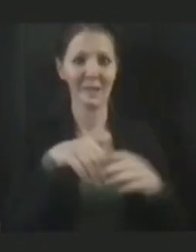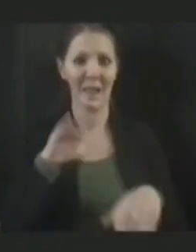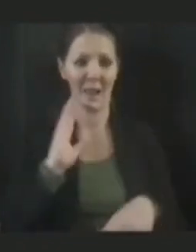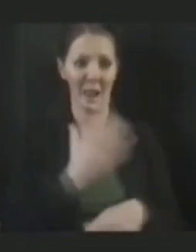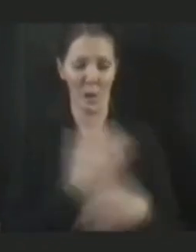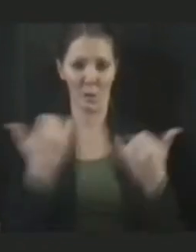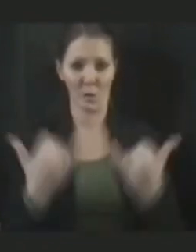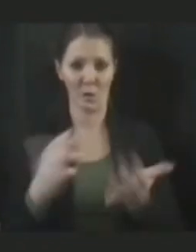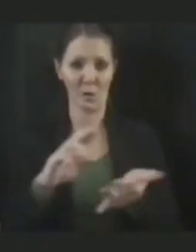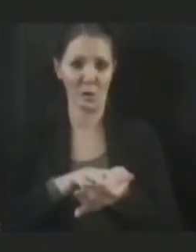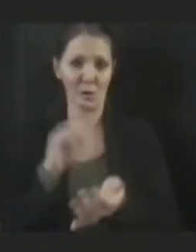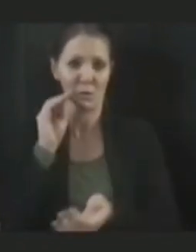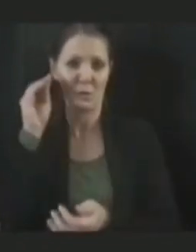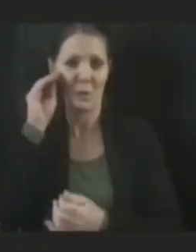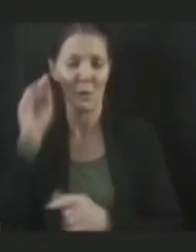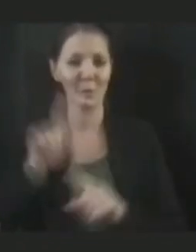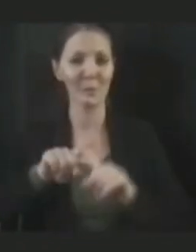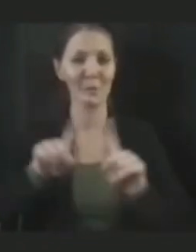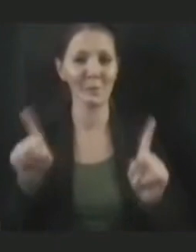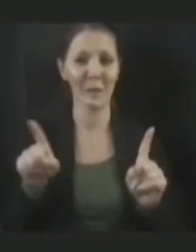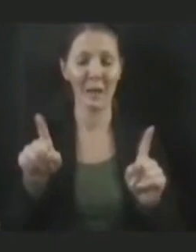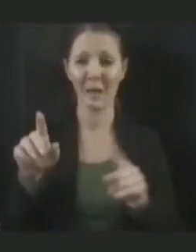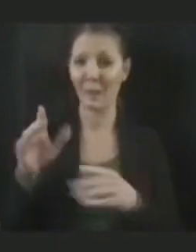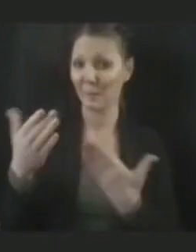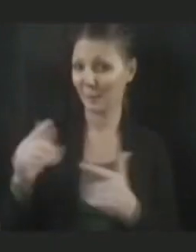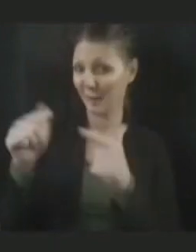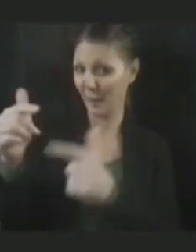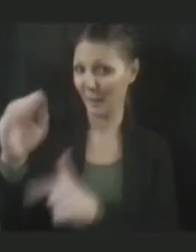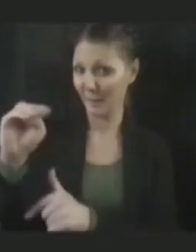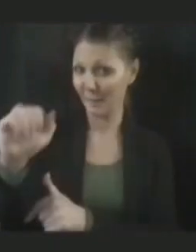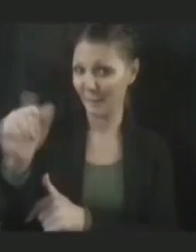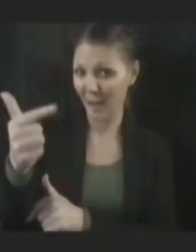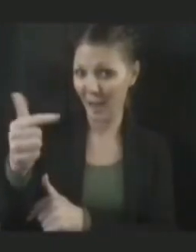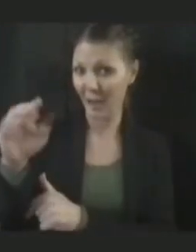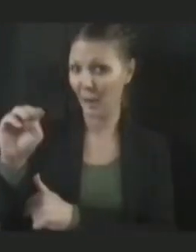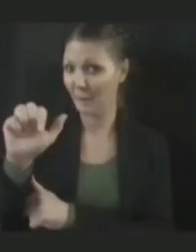But Mag or Matt, would you like to take that?